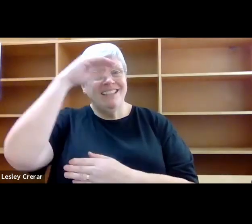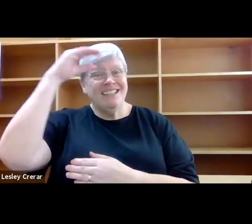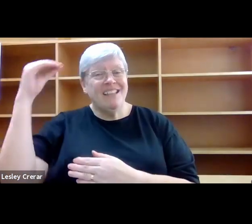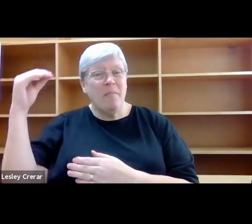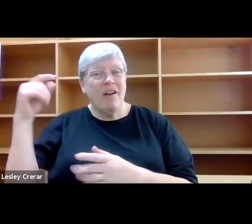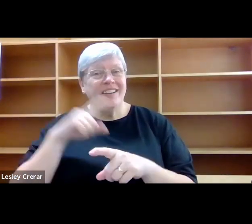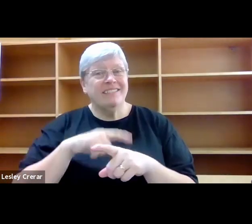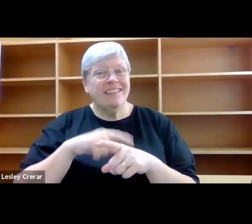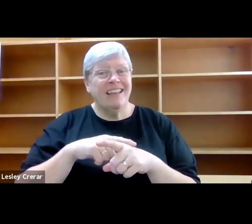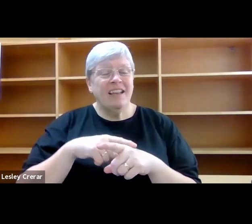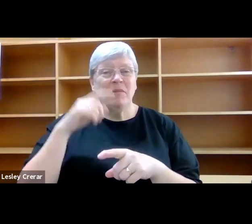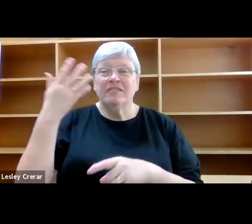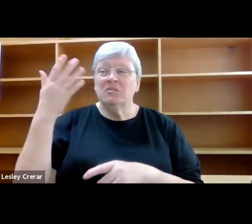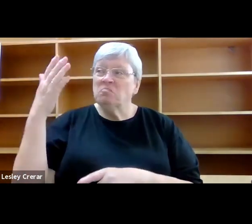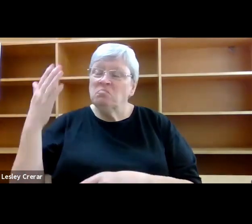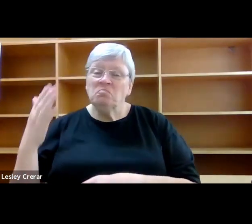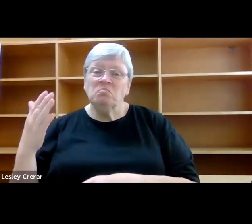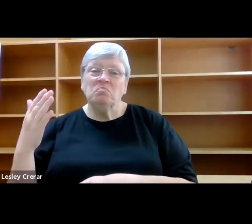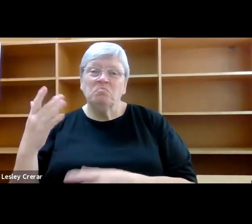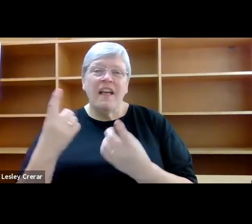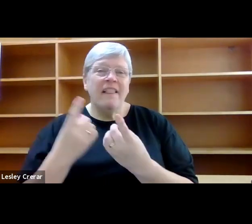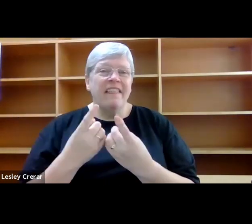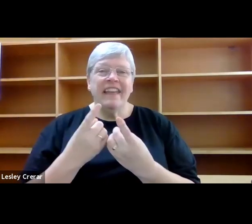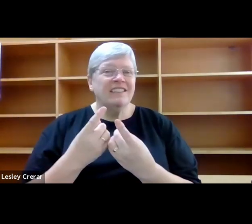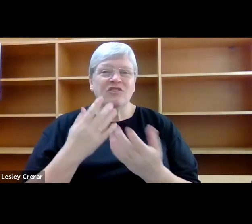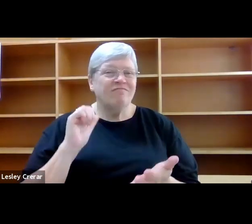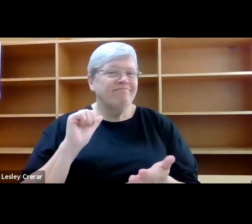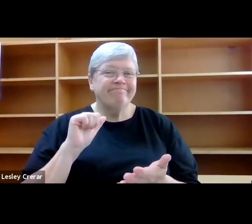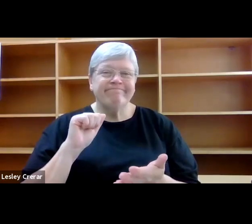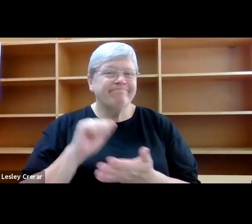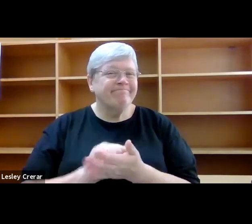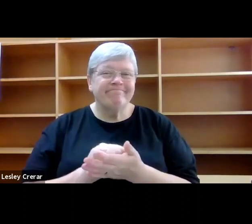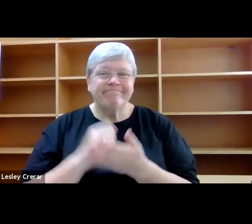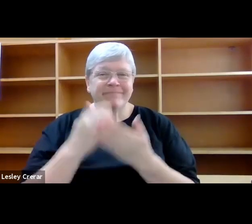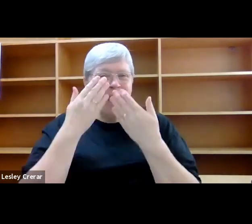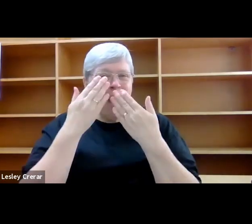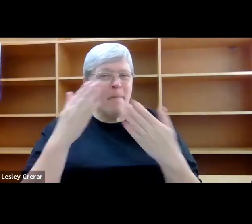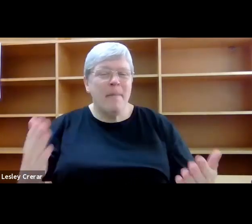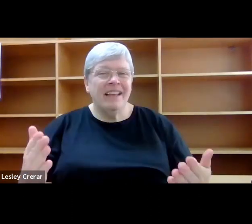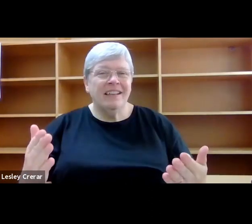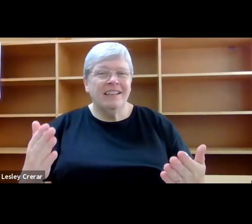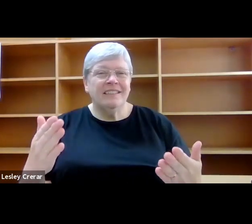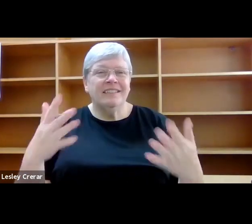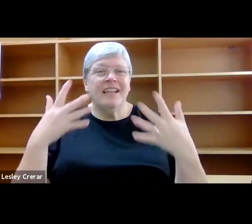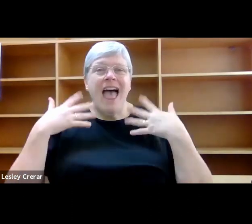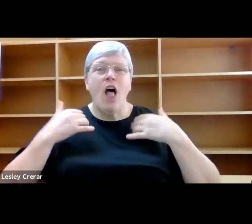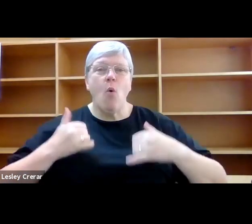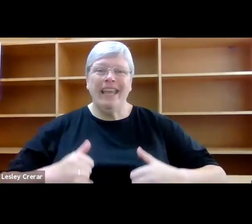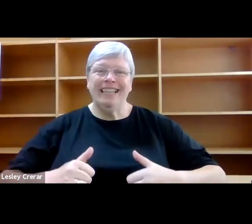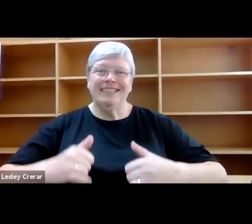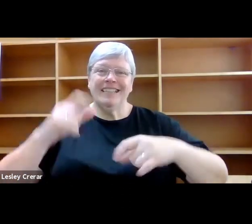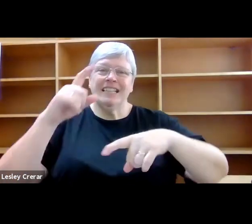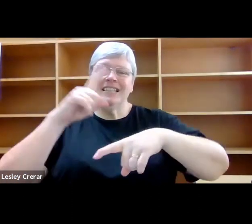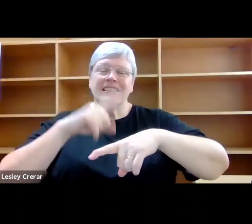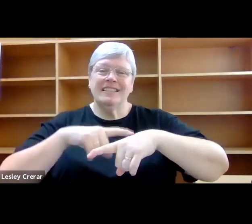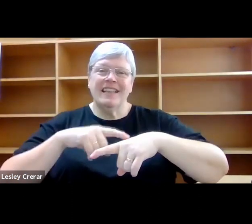glass, of things not being quite as they appear. Commonly we speak of Halloween as a time when the